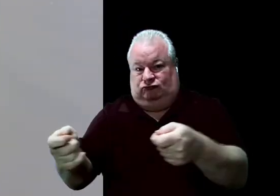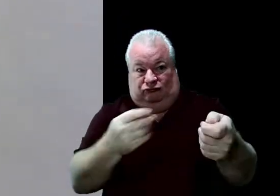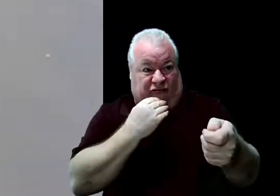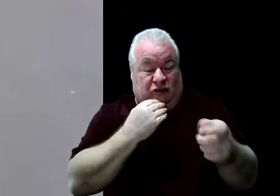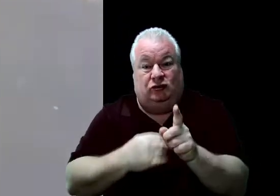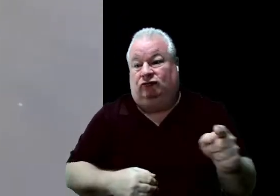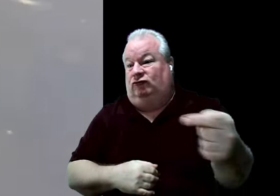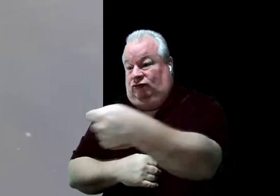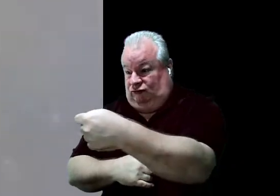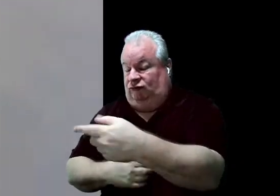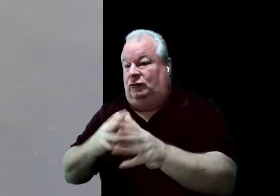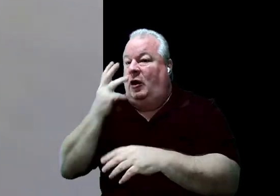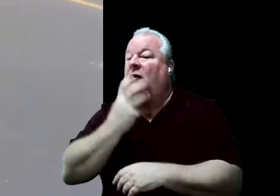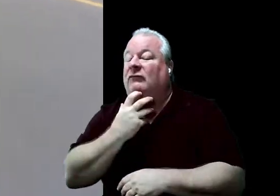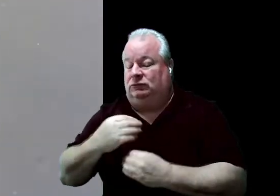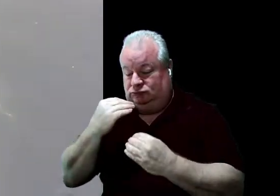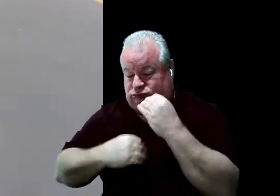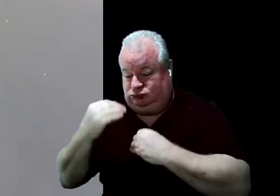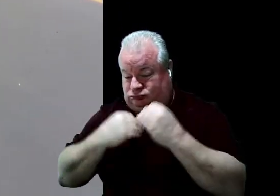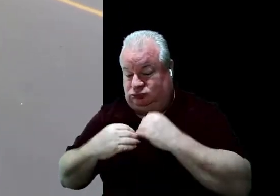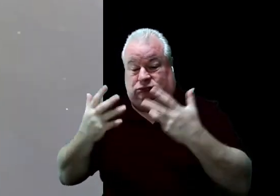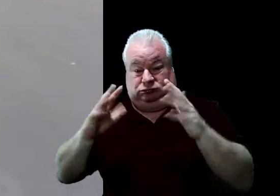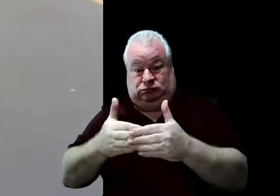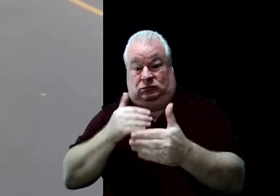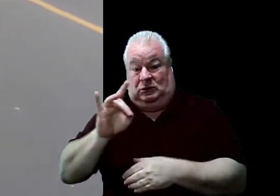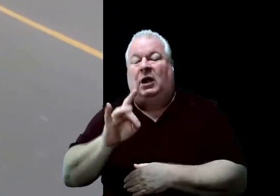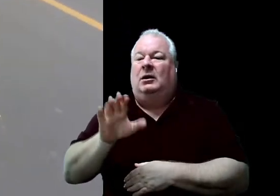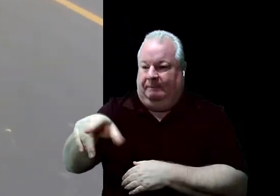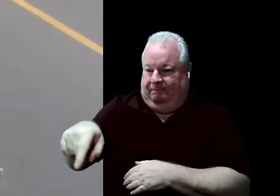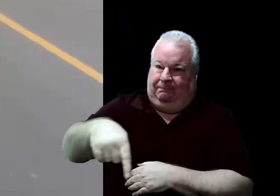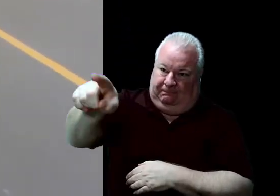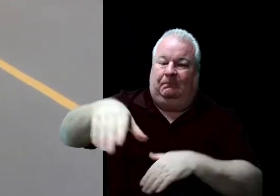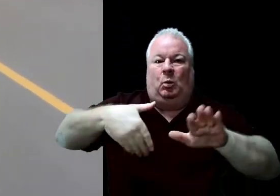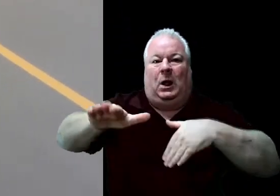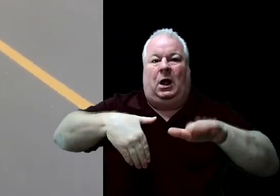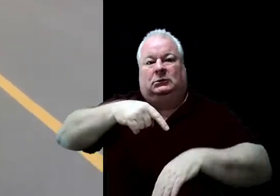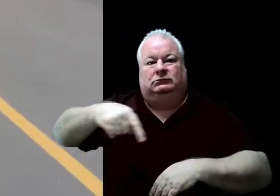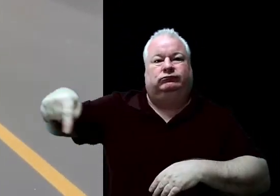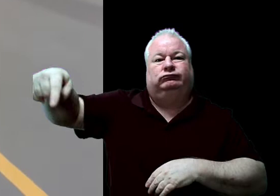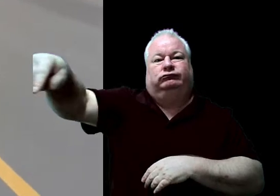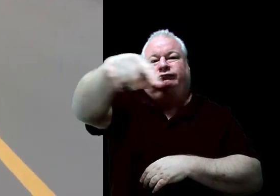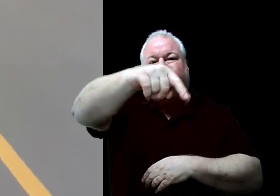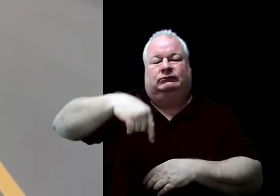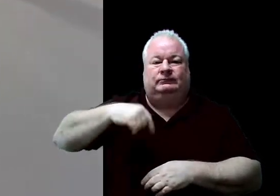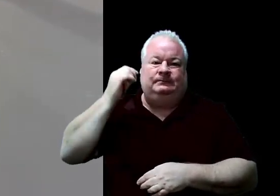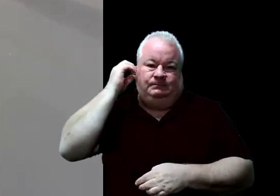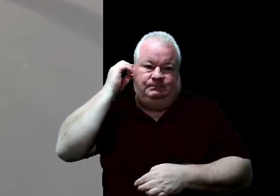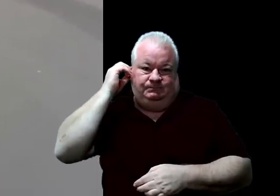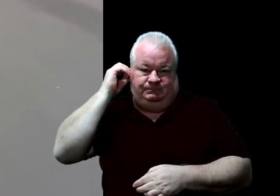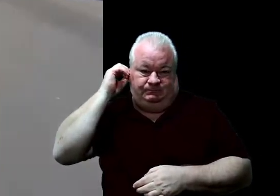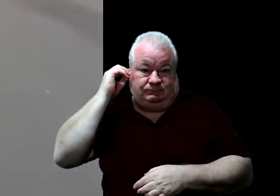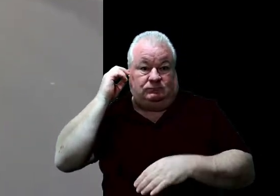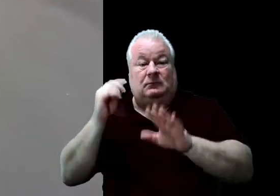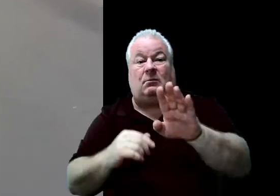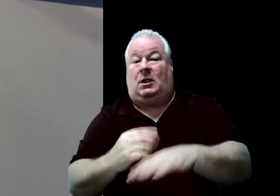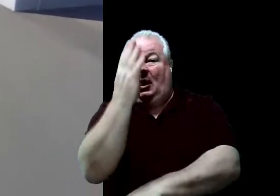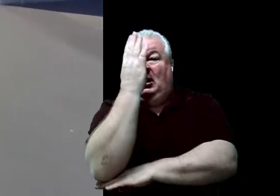this circle. Now for lunch, you will have, you will be